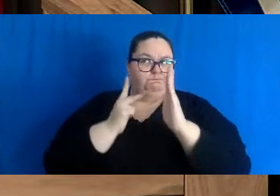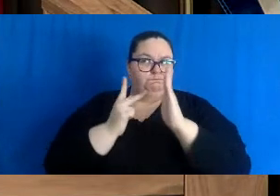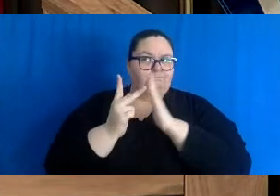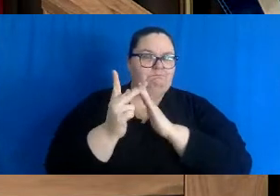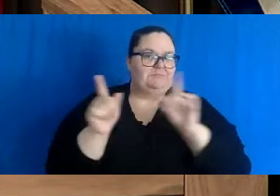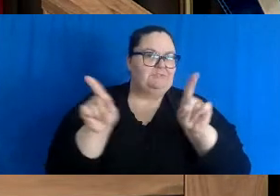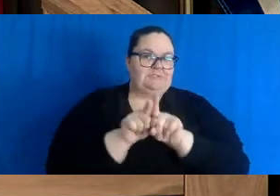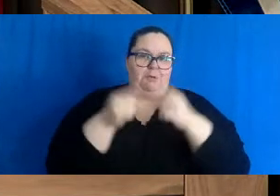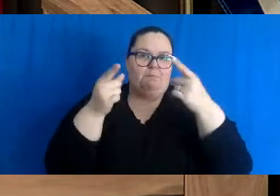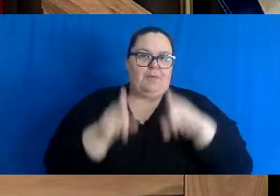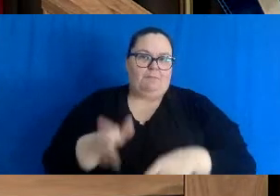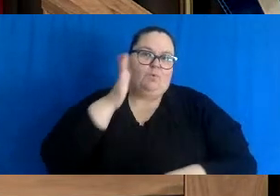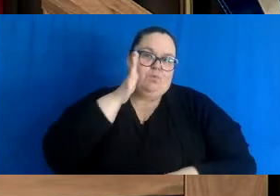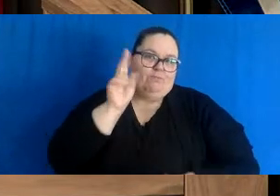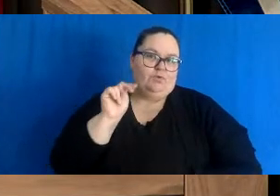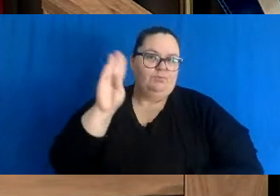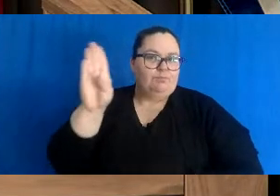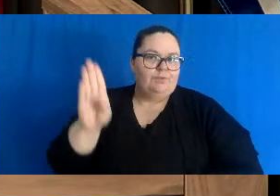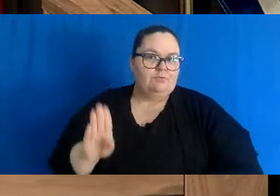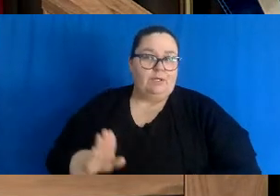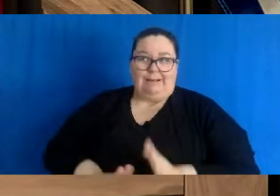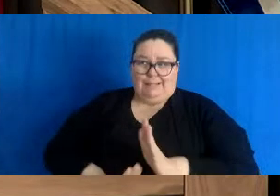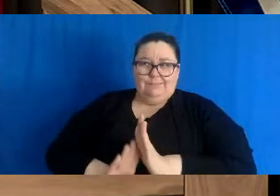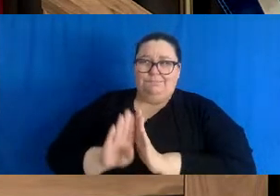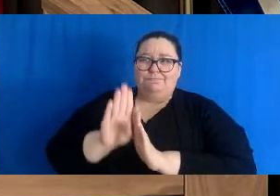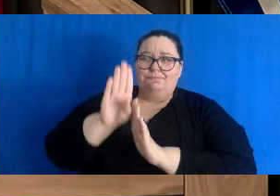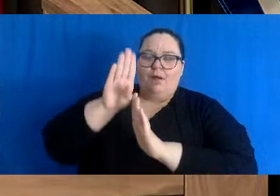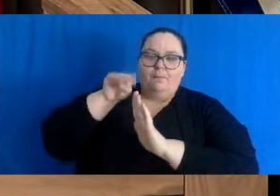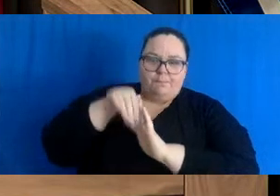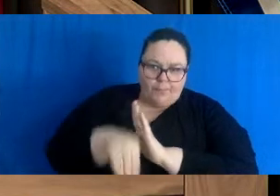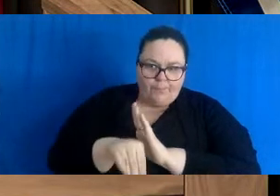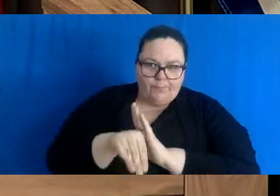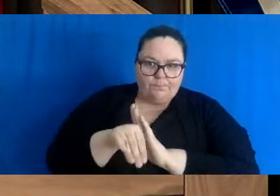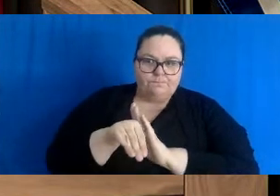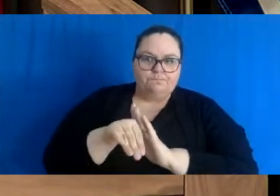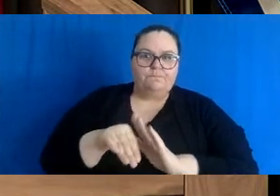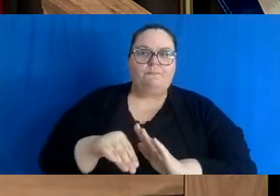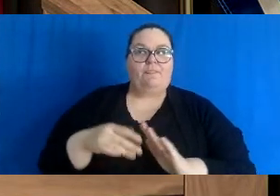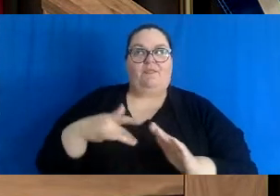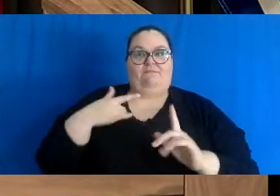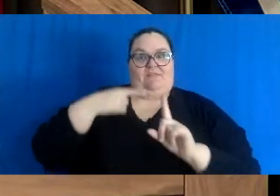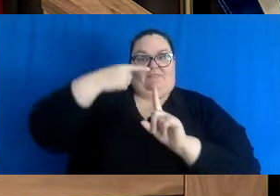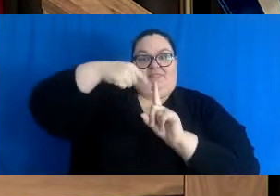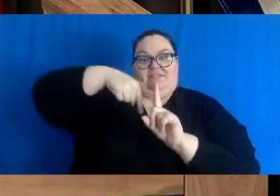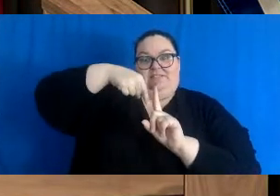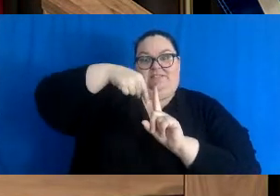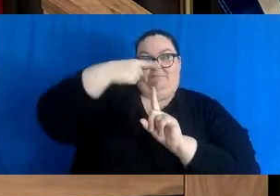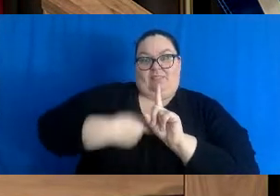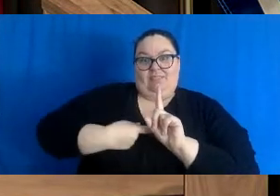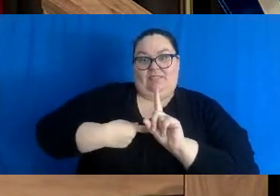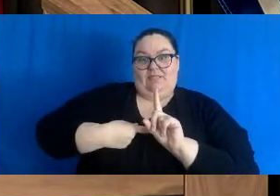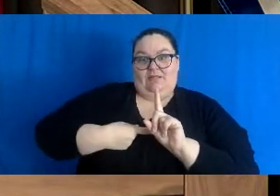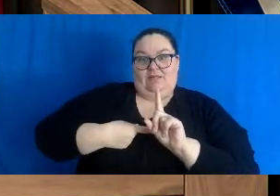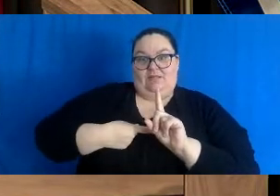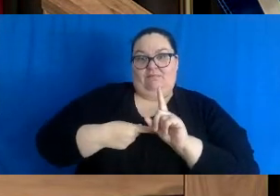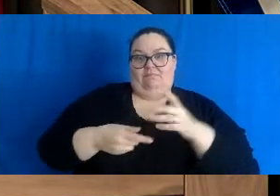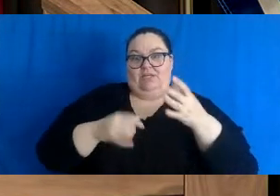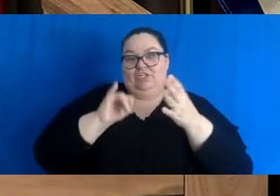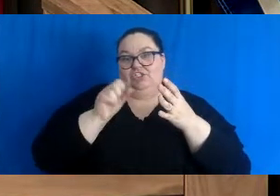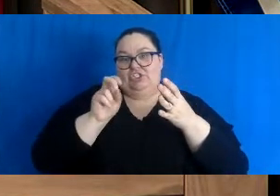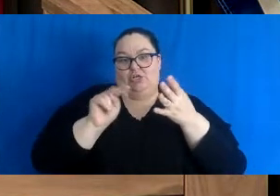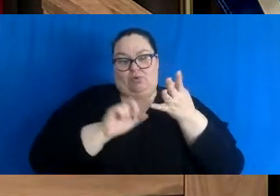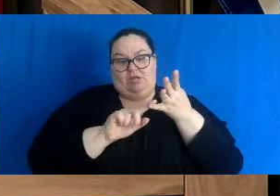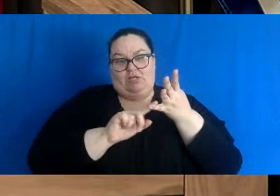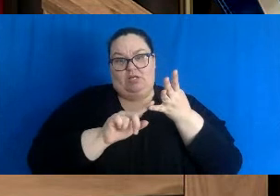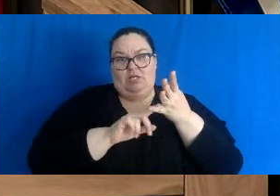situation for New Brunswick COVID we're seeing that we should peak this month and peak by the end of this month. Our